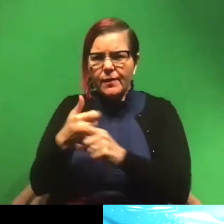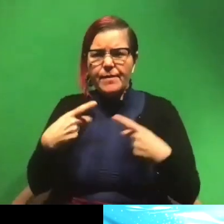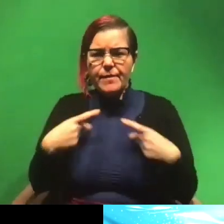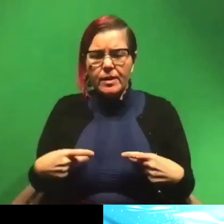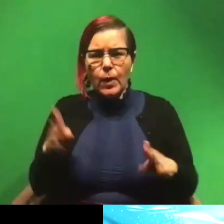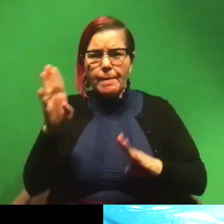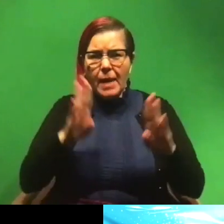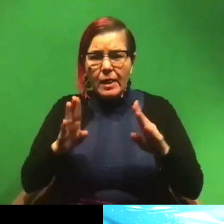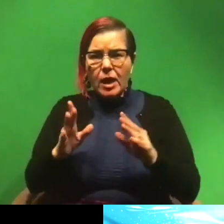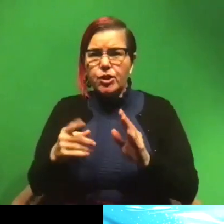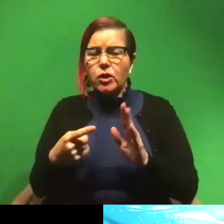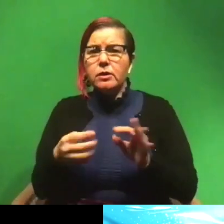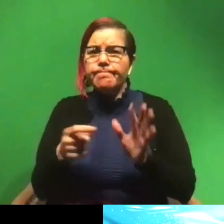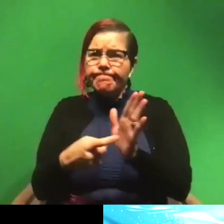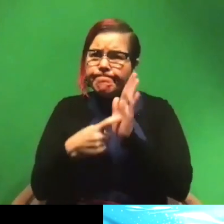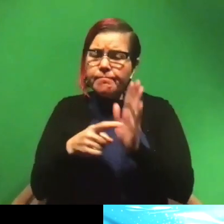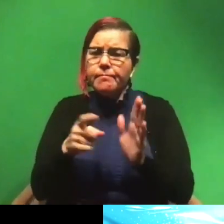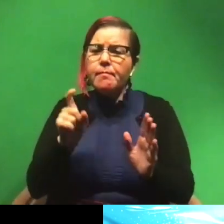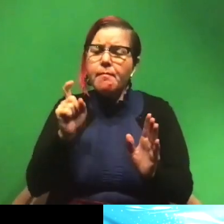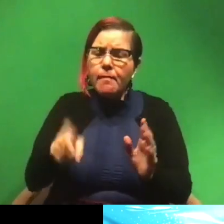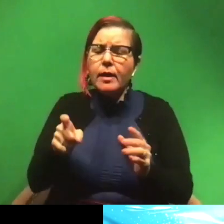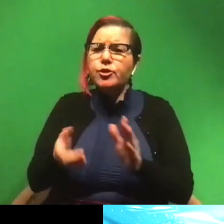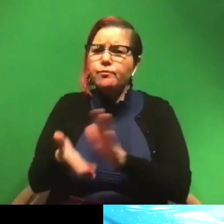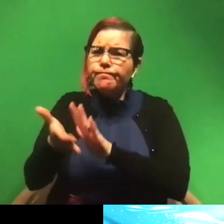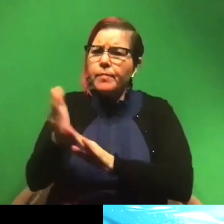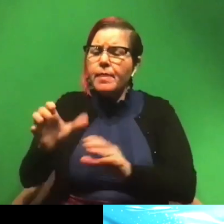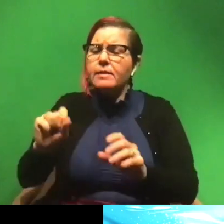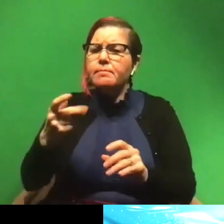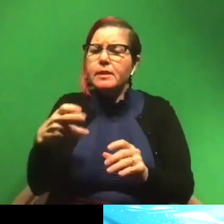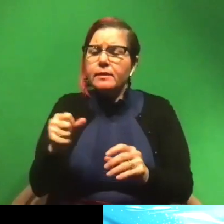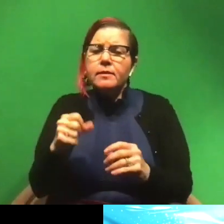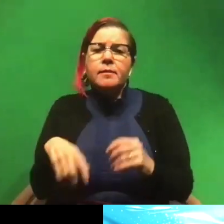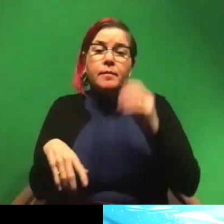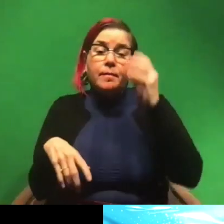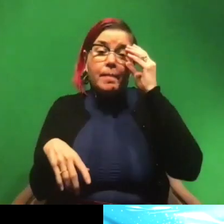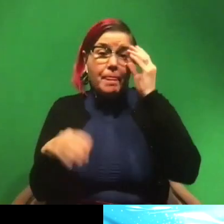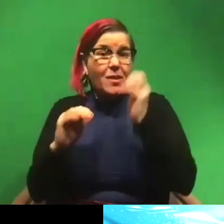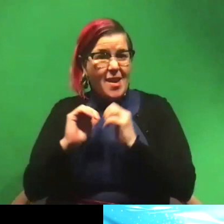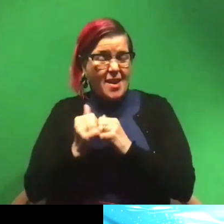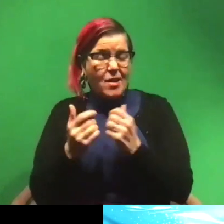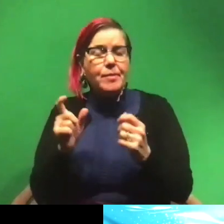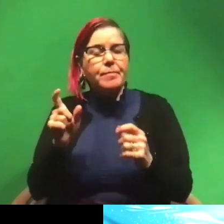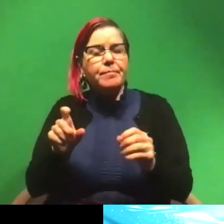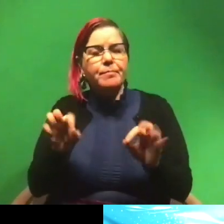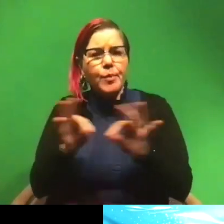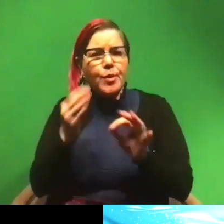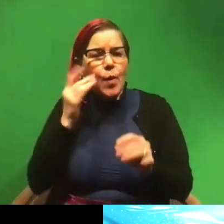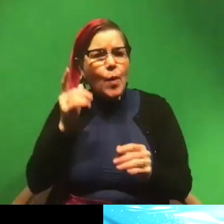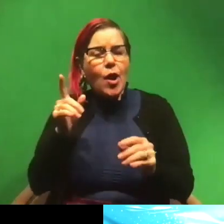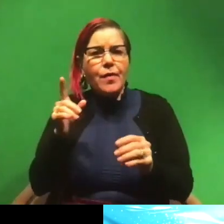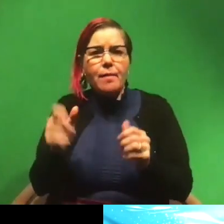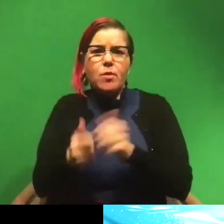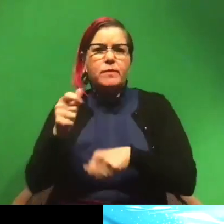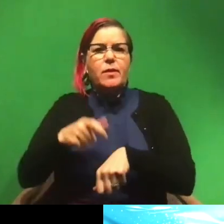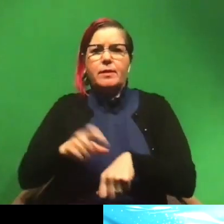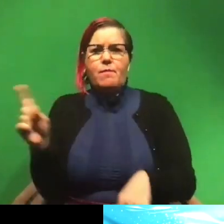feature that's essential to the conservation of that species. So in order to do that, we have to know where they spend a lot of time. So